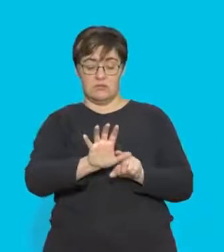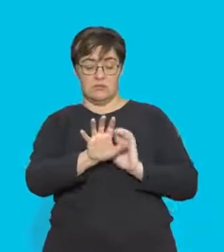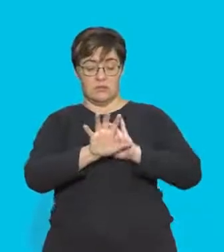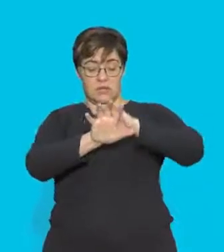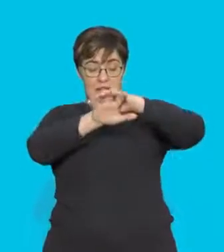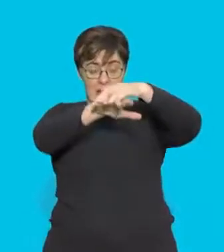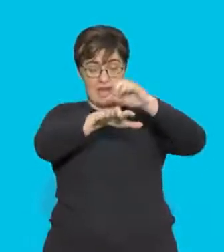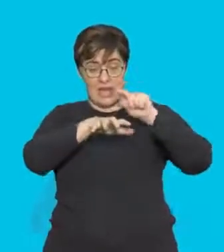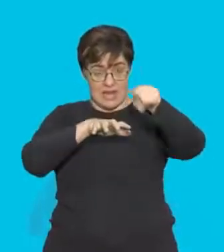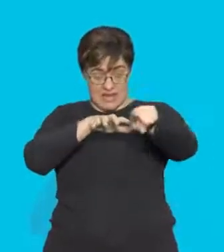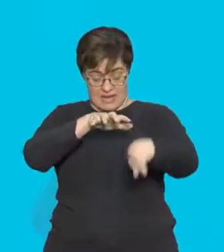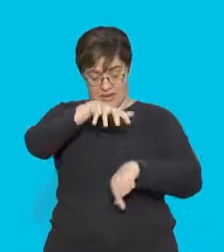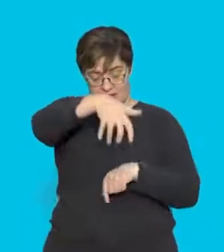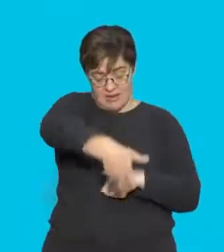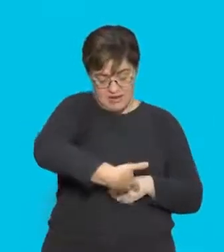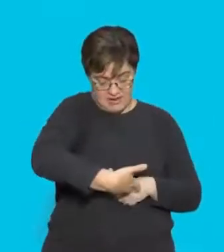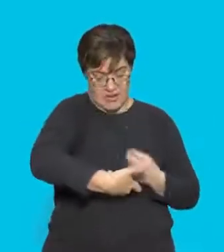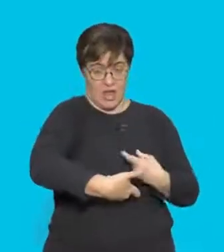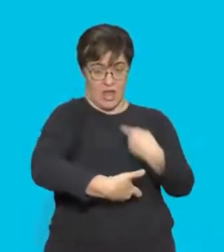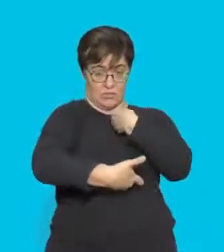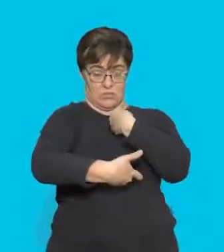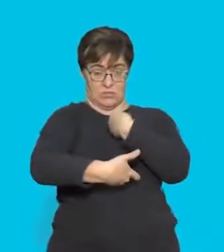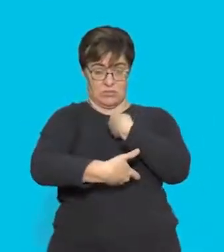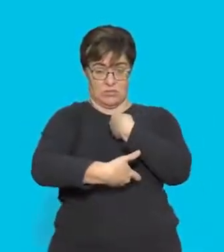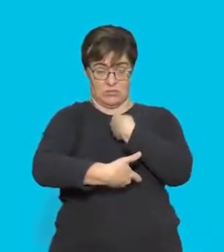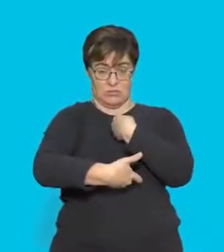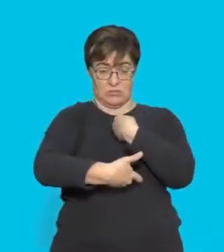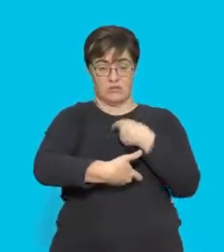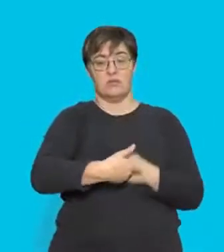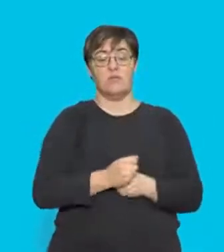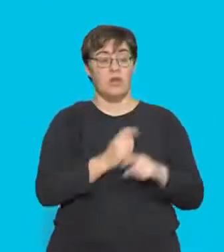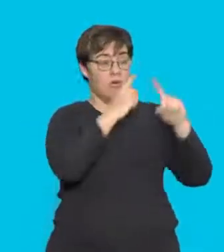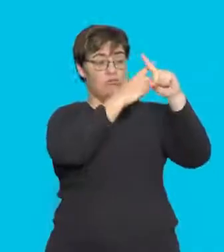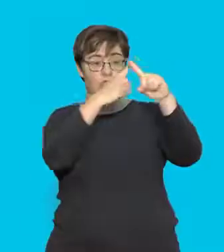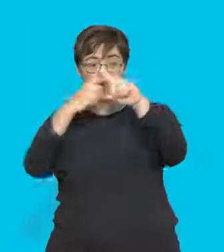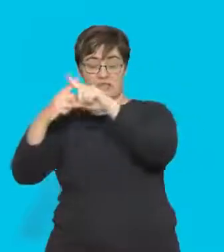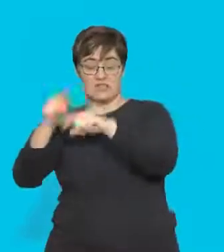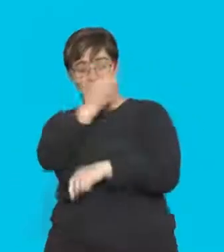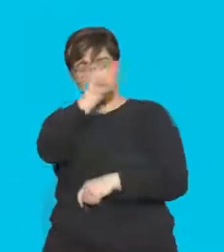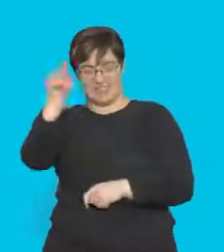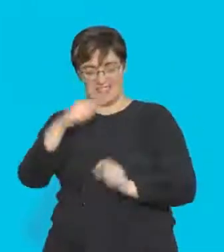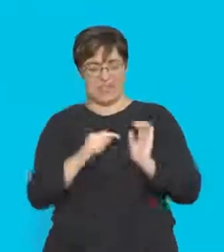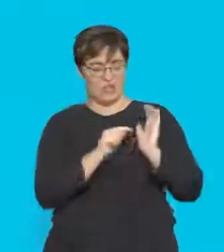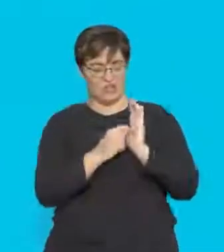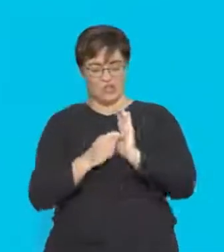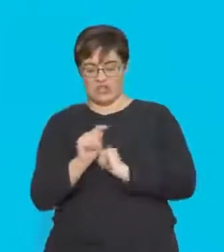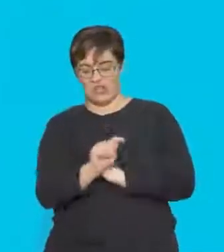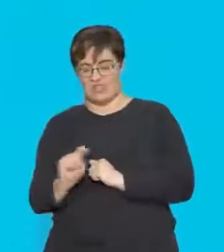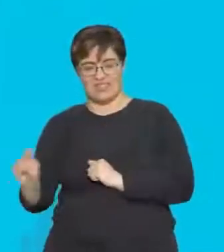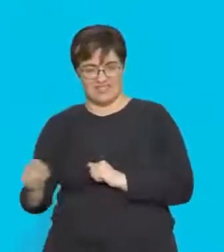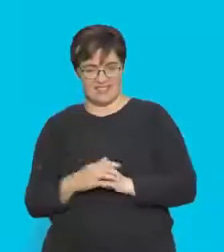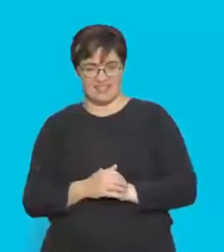on this side, got the negative end on that side. What do you think we're going to do? Well, we do exactly the same as before.